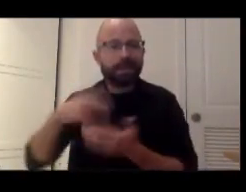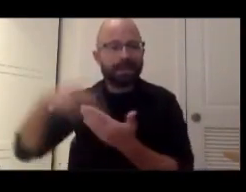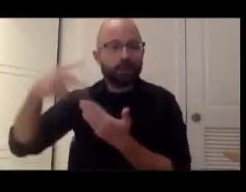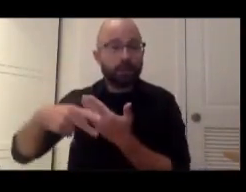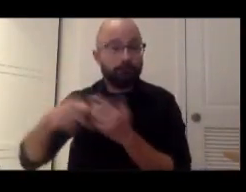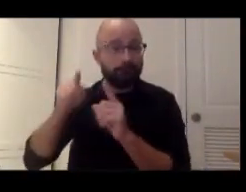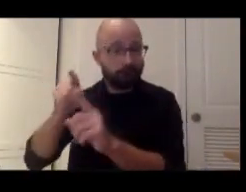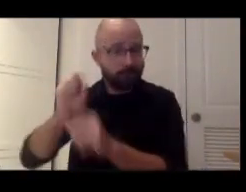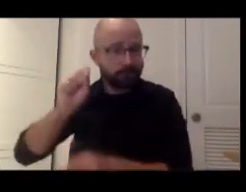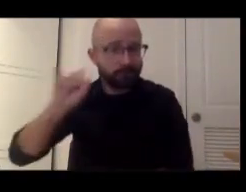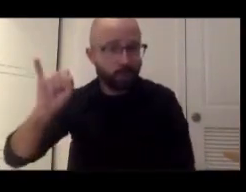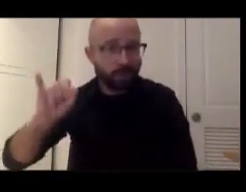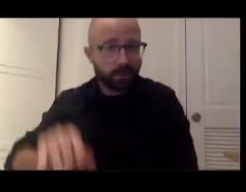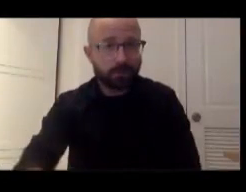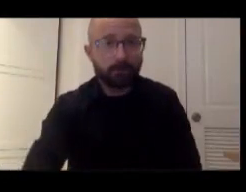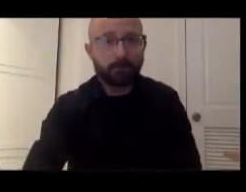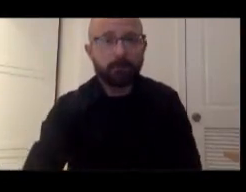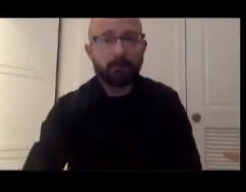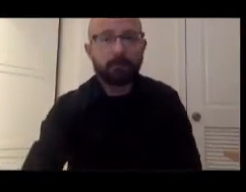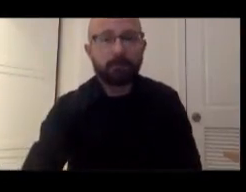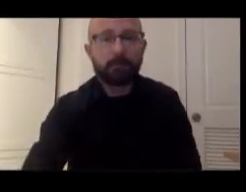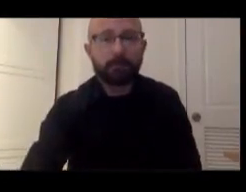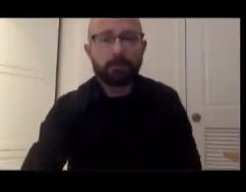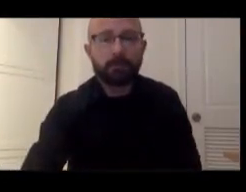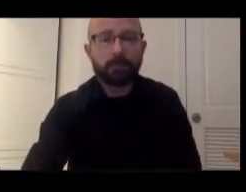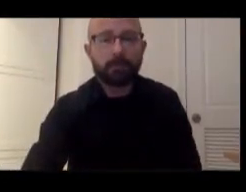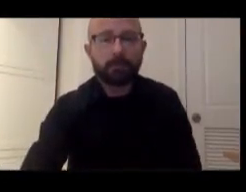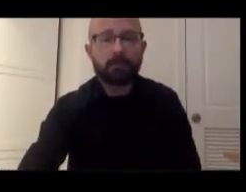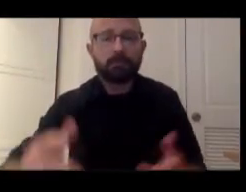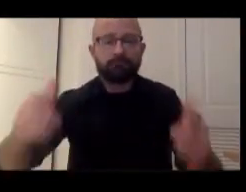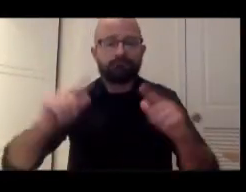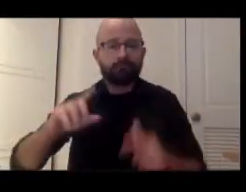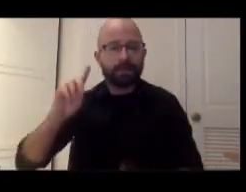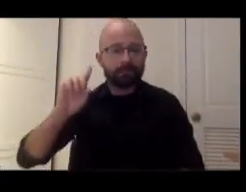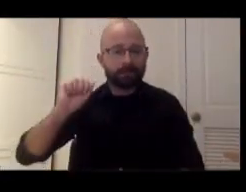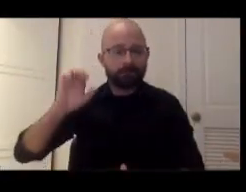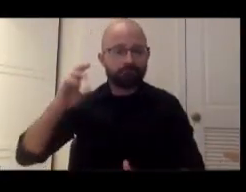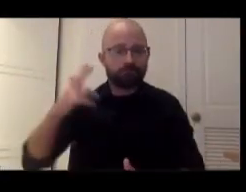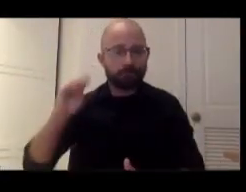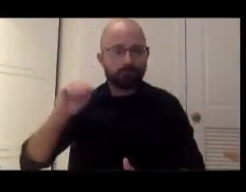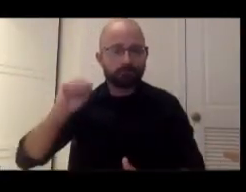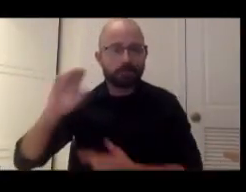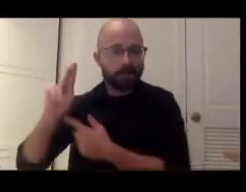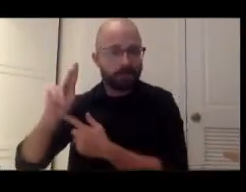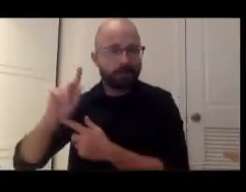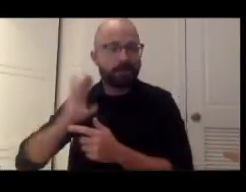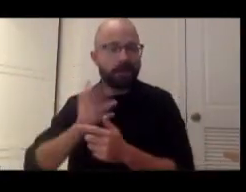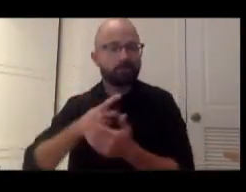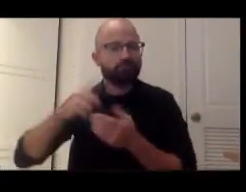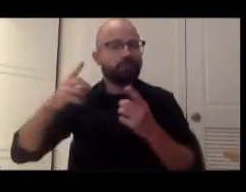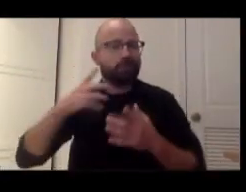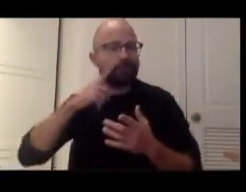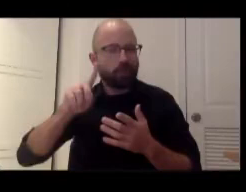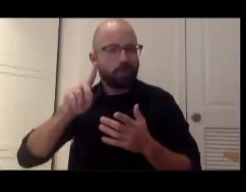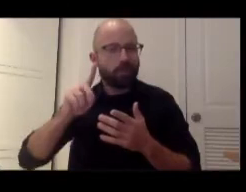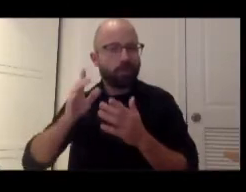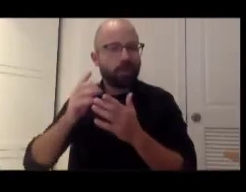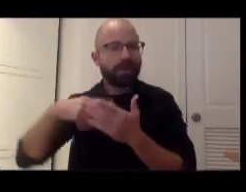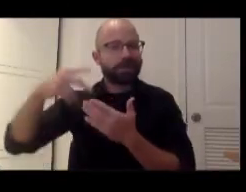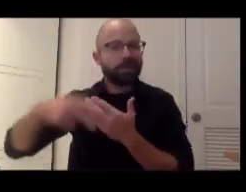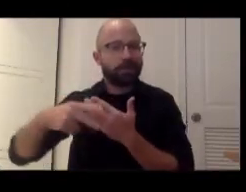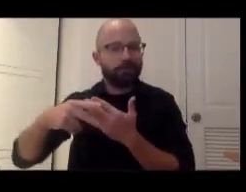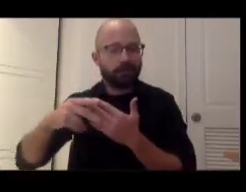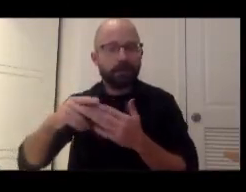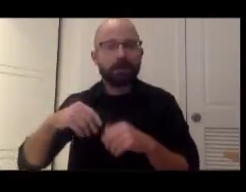Debra Mack is the director of our initiative titled Our Shared Future, Reckoning with our